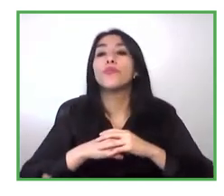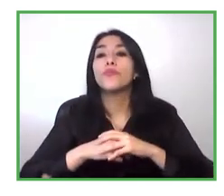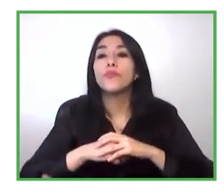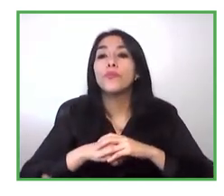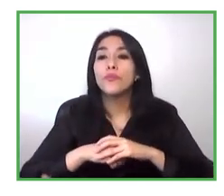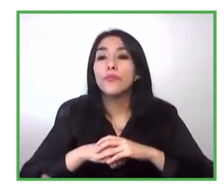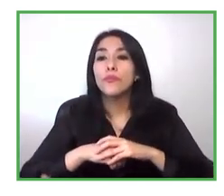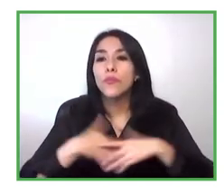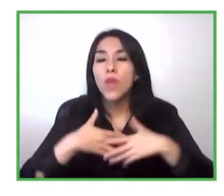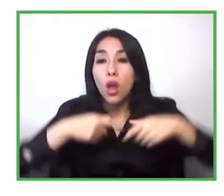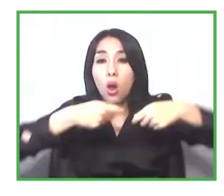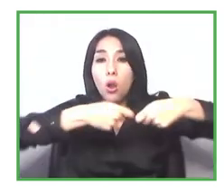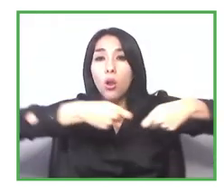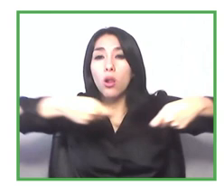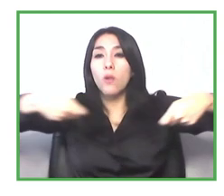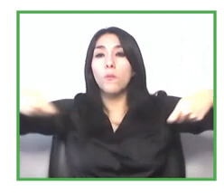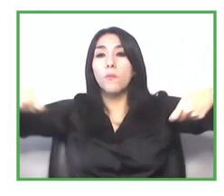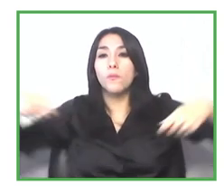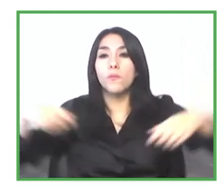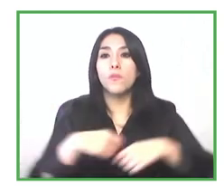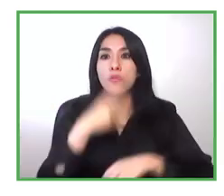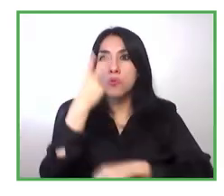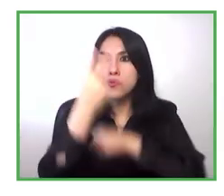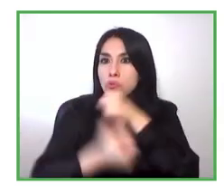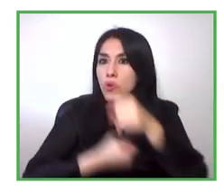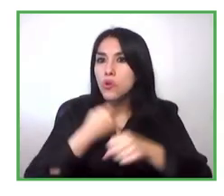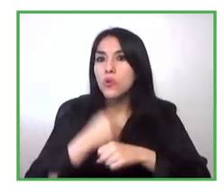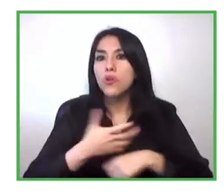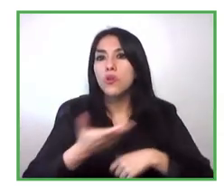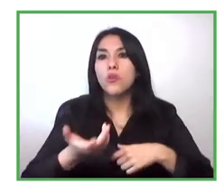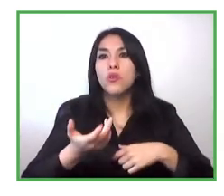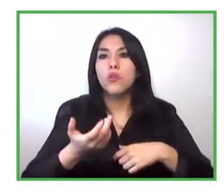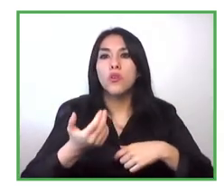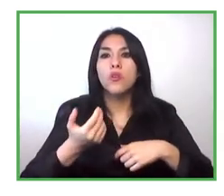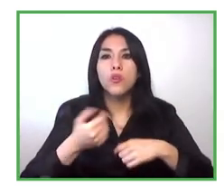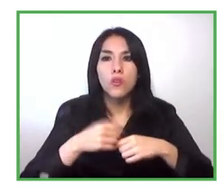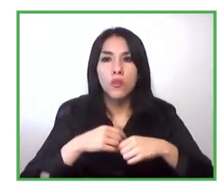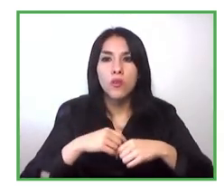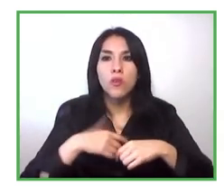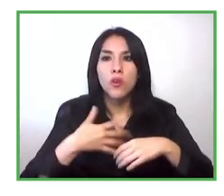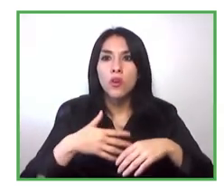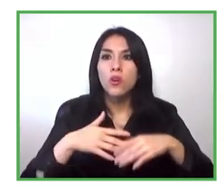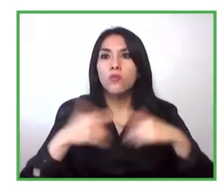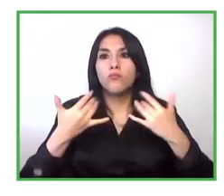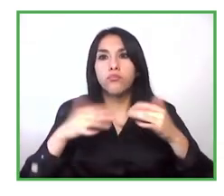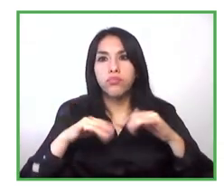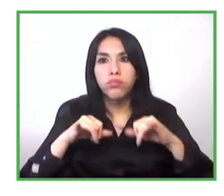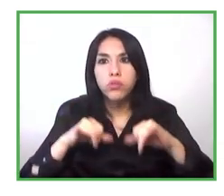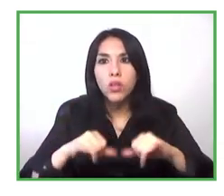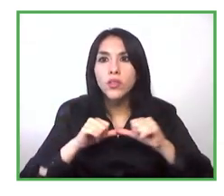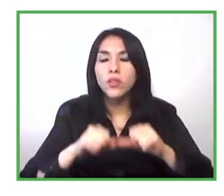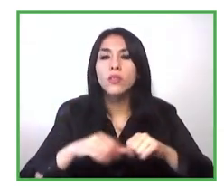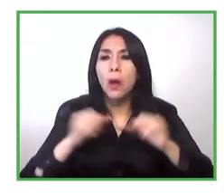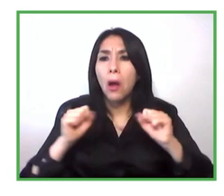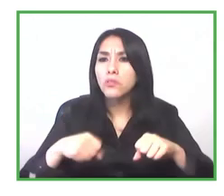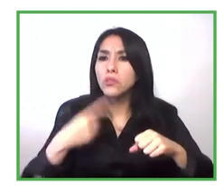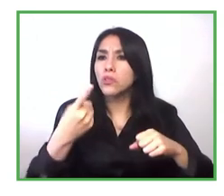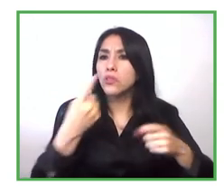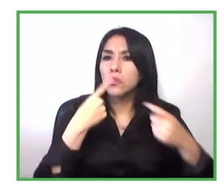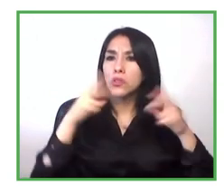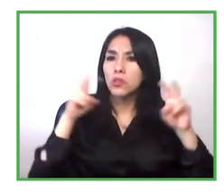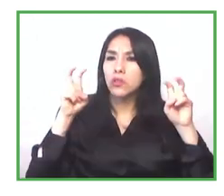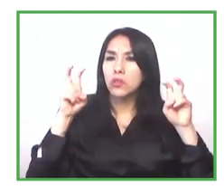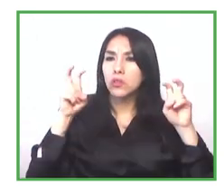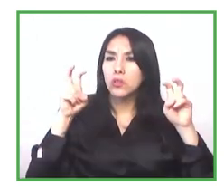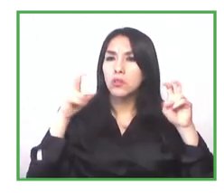accompanying this follow-up is two years of permanent follow-up so in that line what can you tell us further about